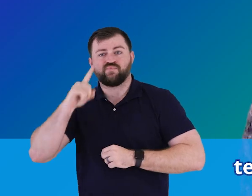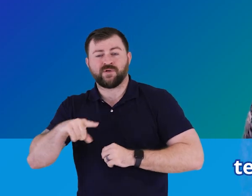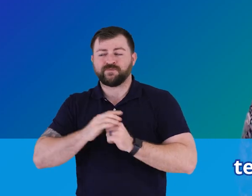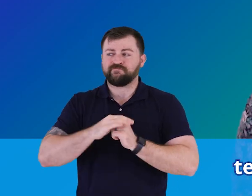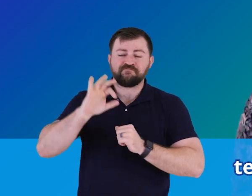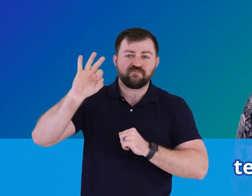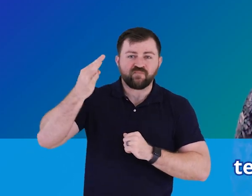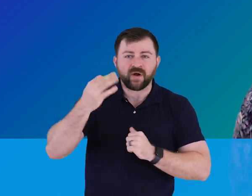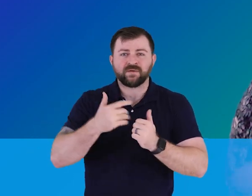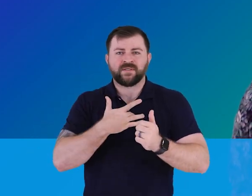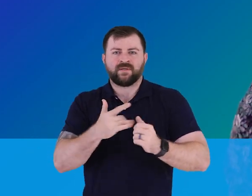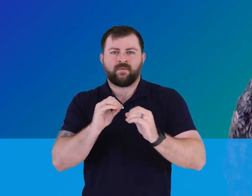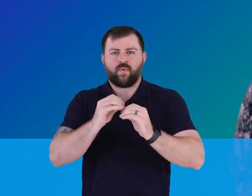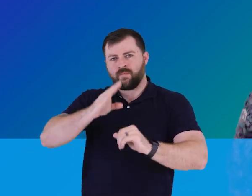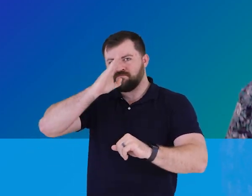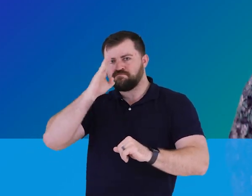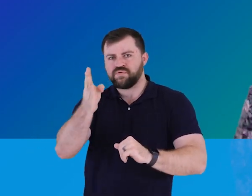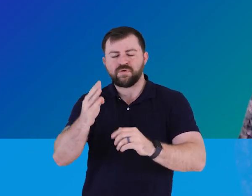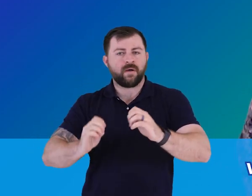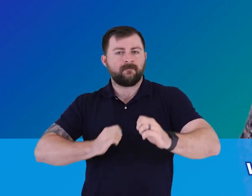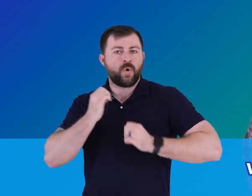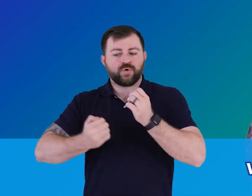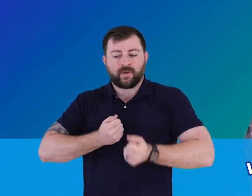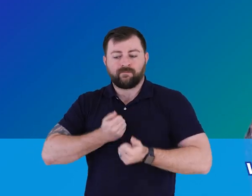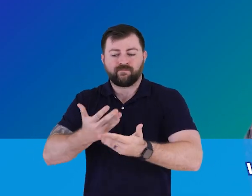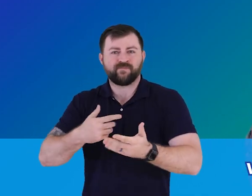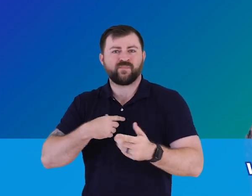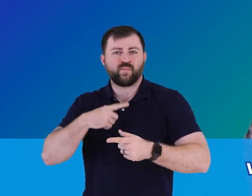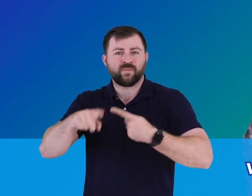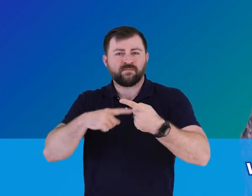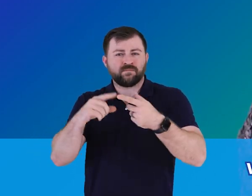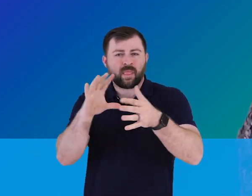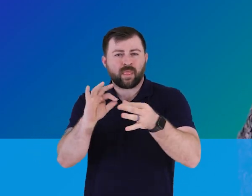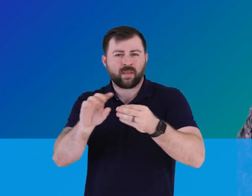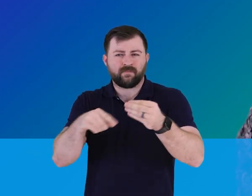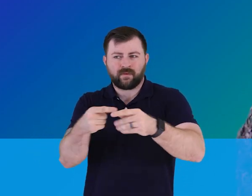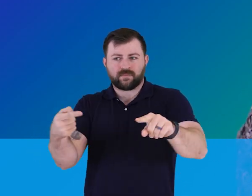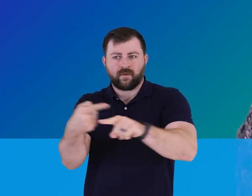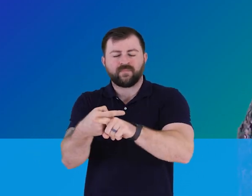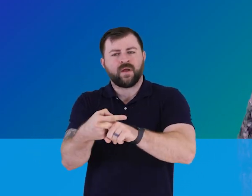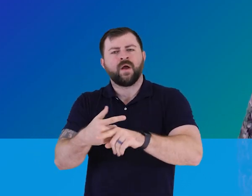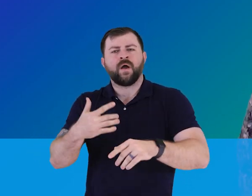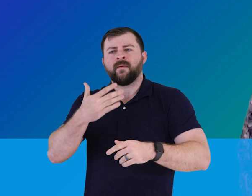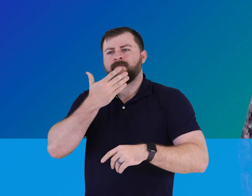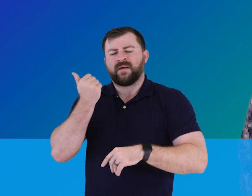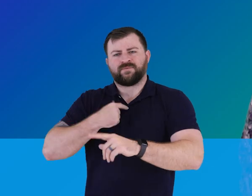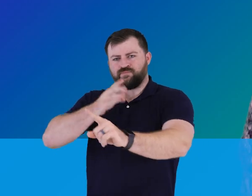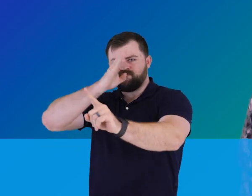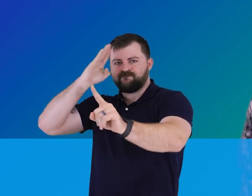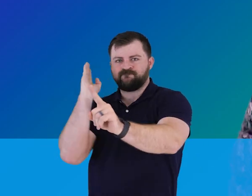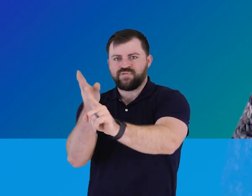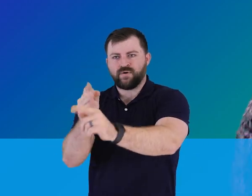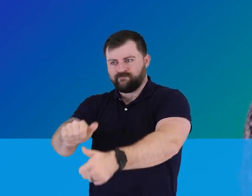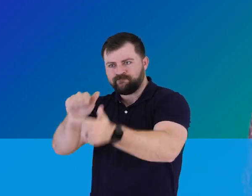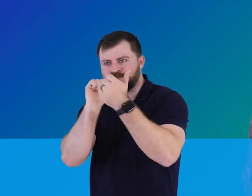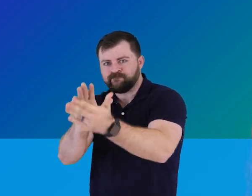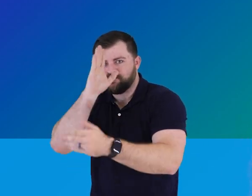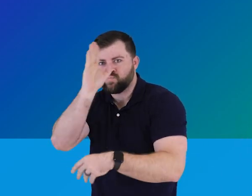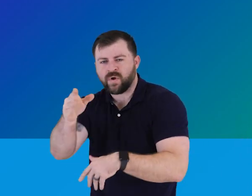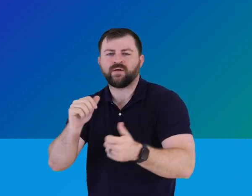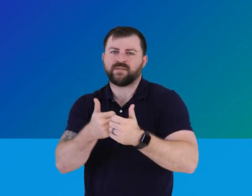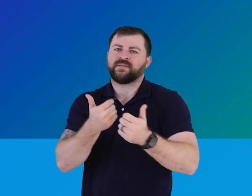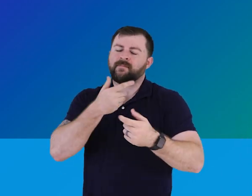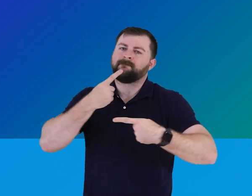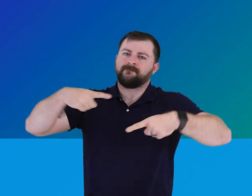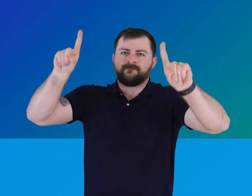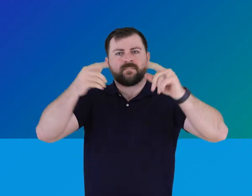more confrontational and emotionally expressive when handling disagreement, believing that tackling issues head on is most